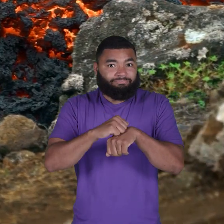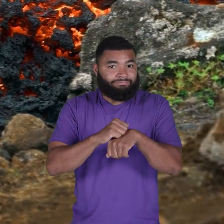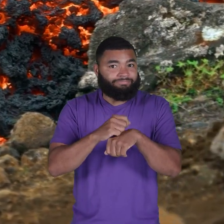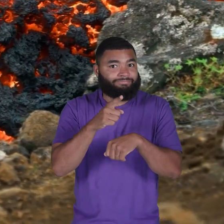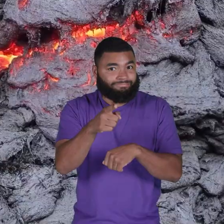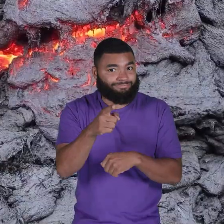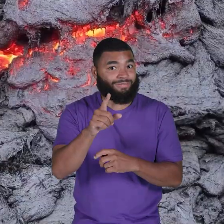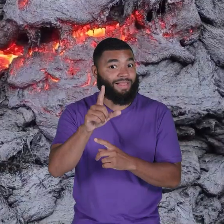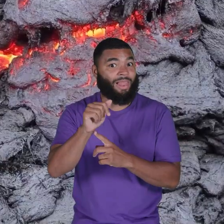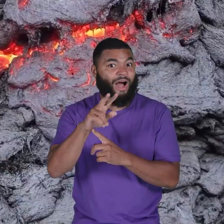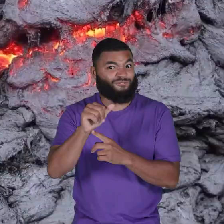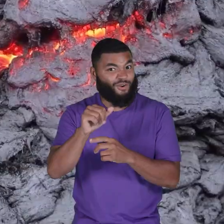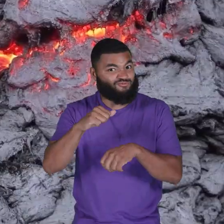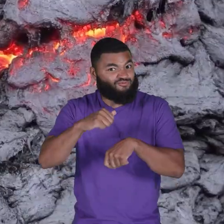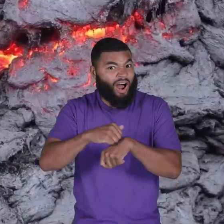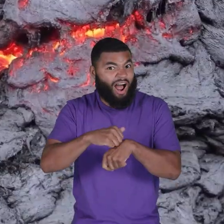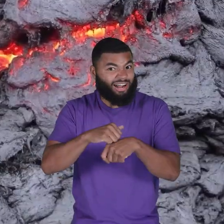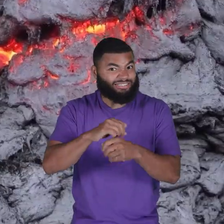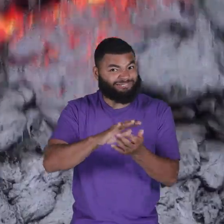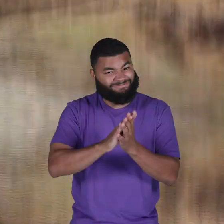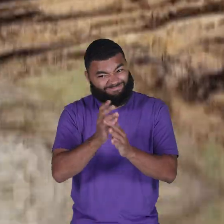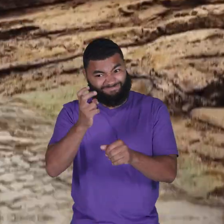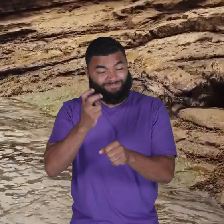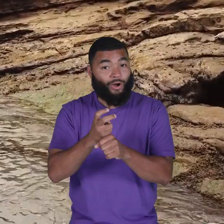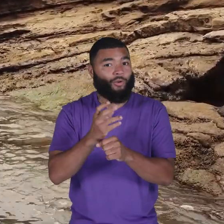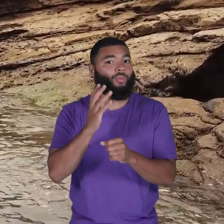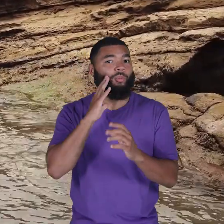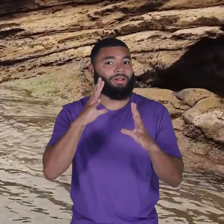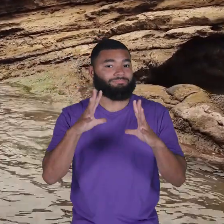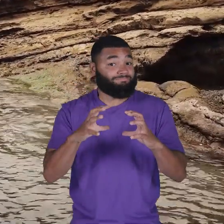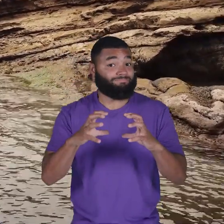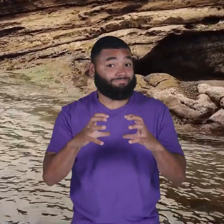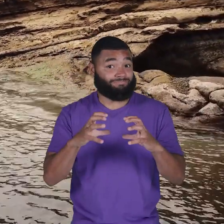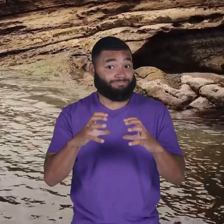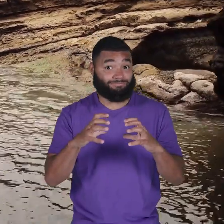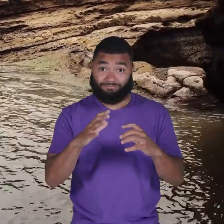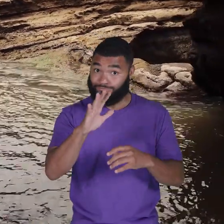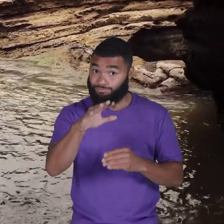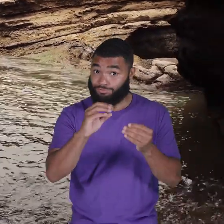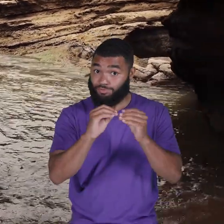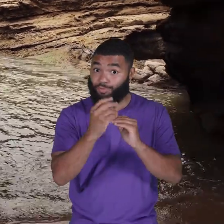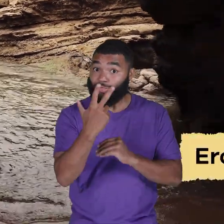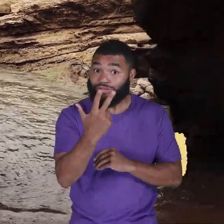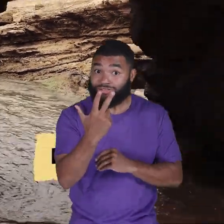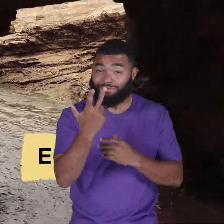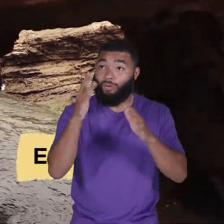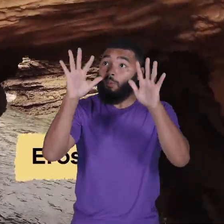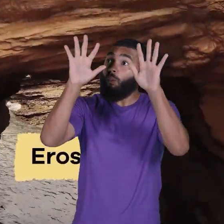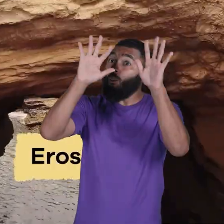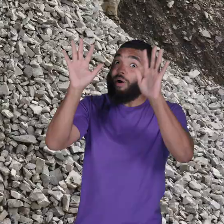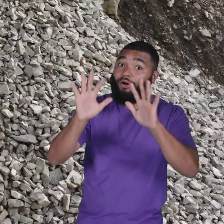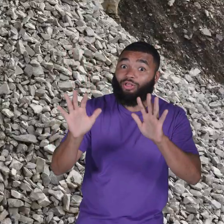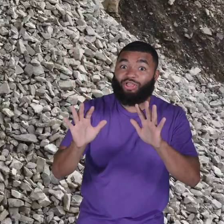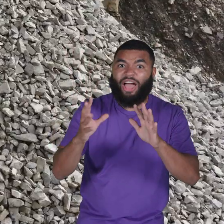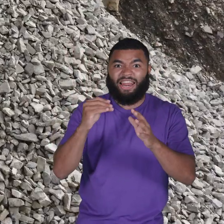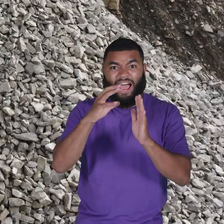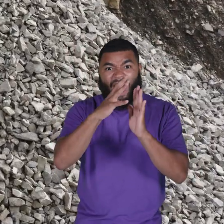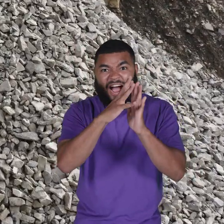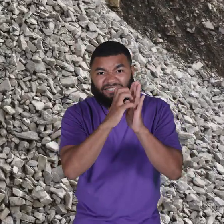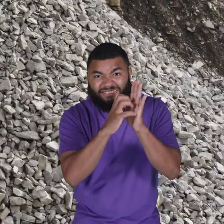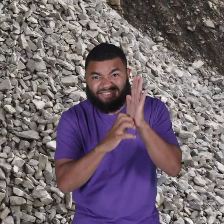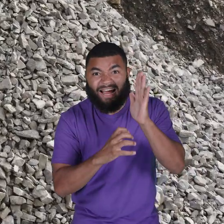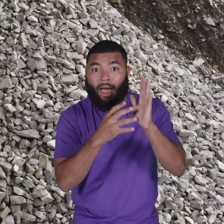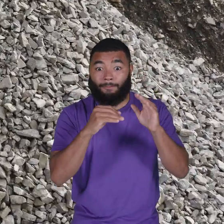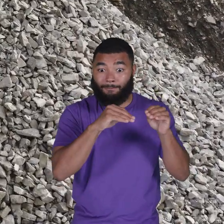hardens and crystallizes. 3. Weathering, erosion, and movement